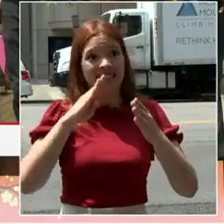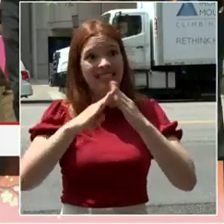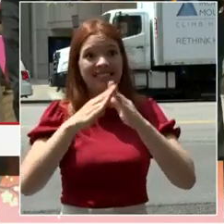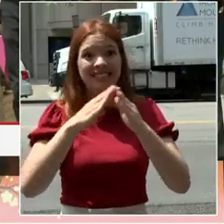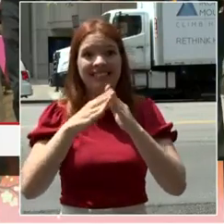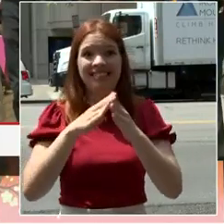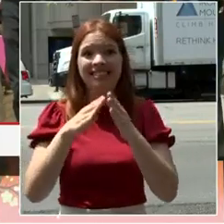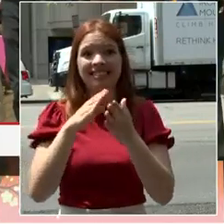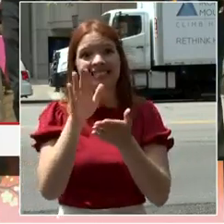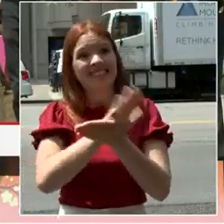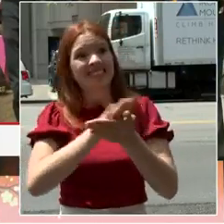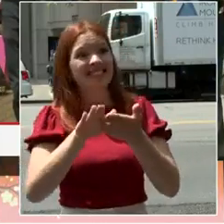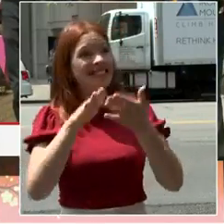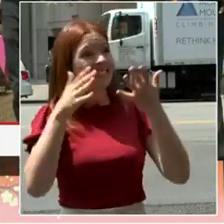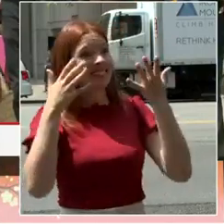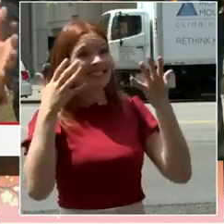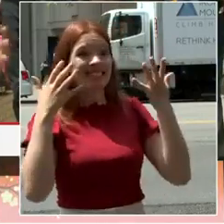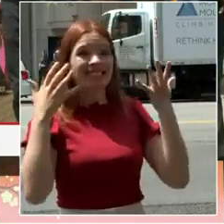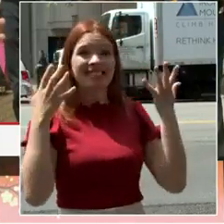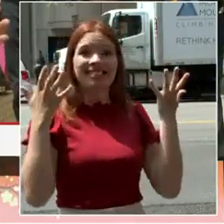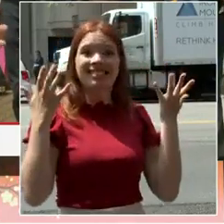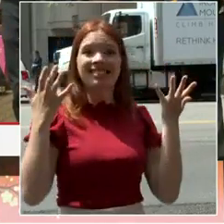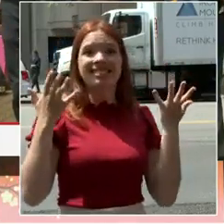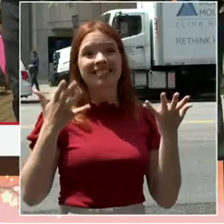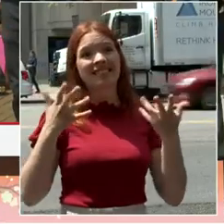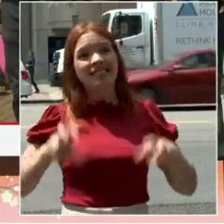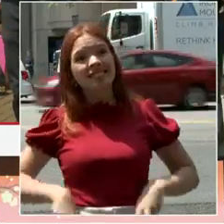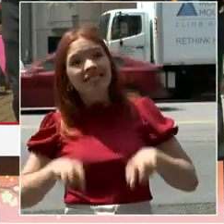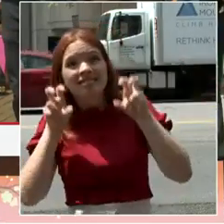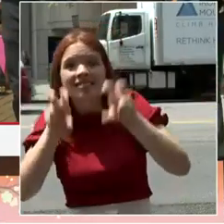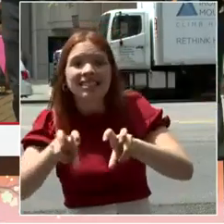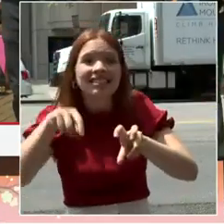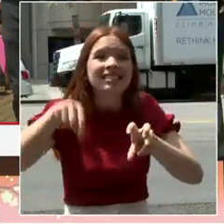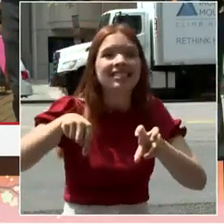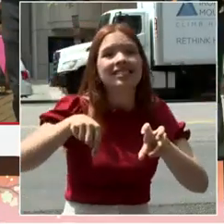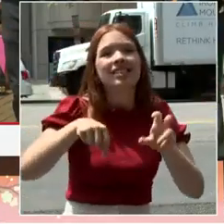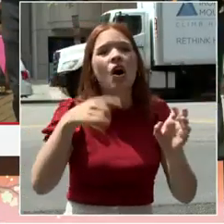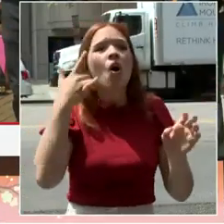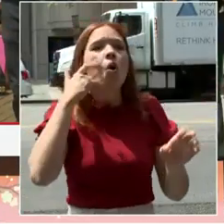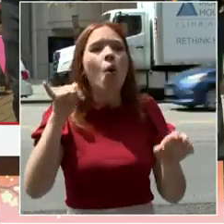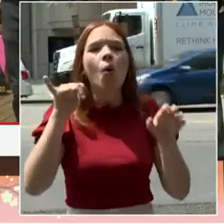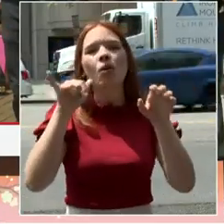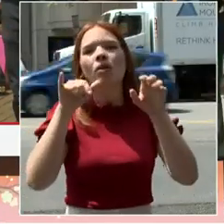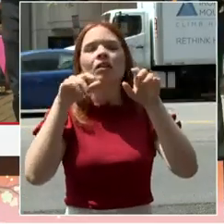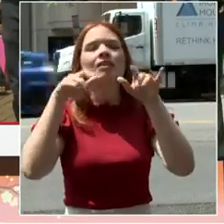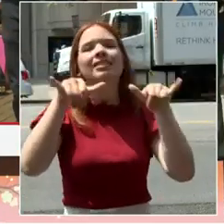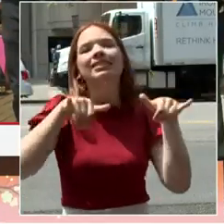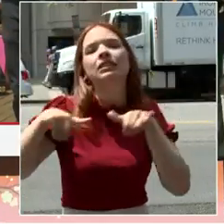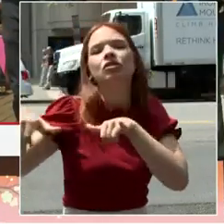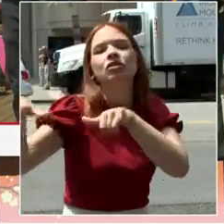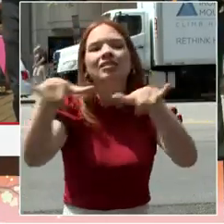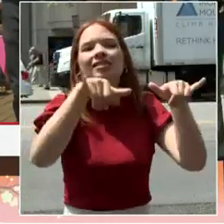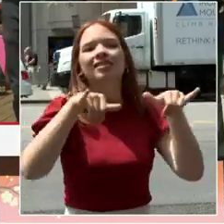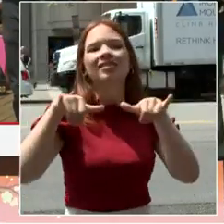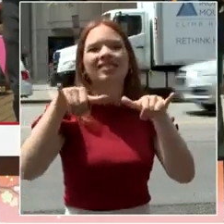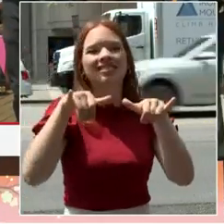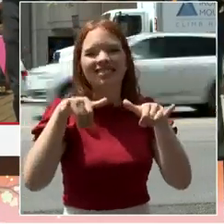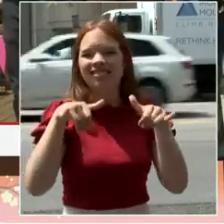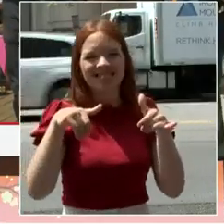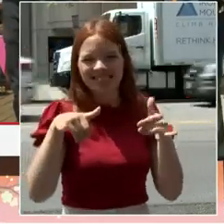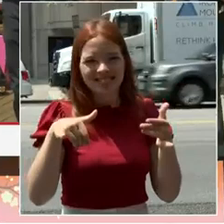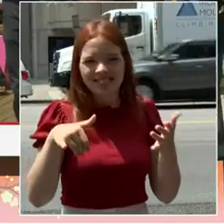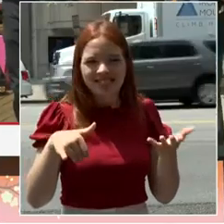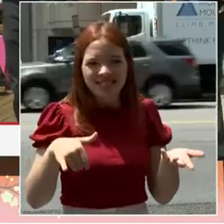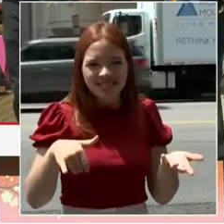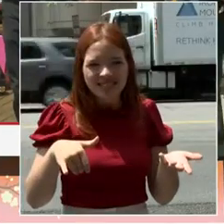investments. And what I call the gold standard of many programs, especially in the area of human of human